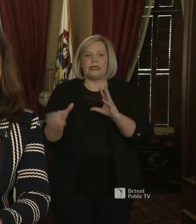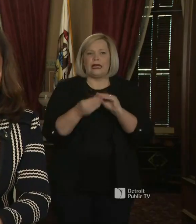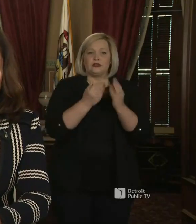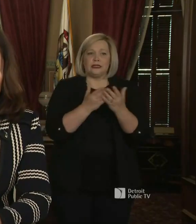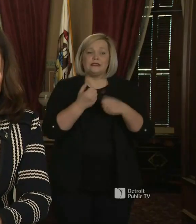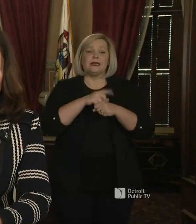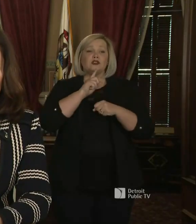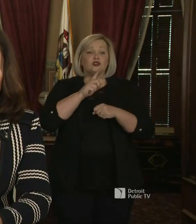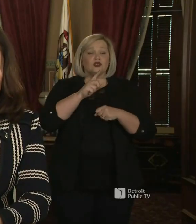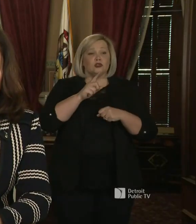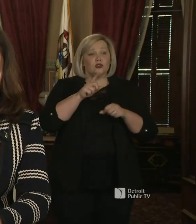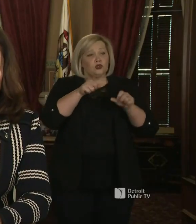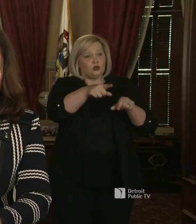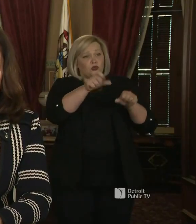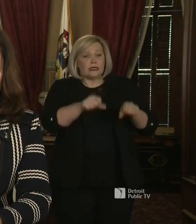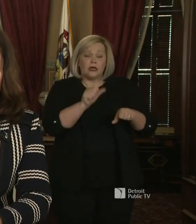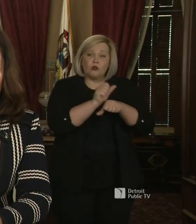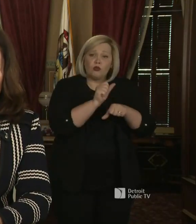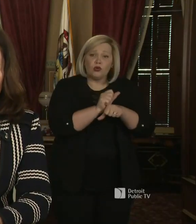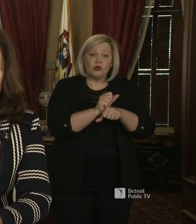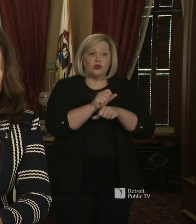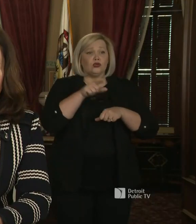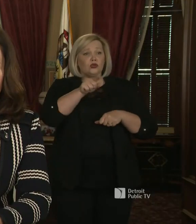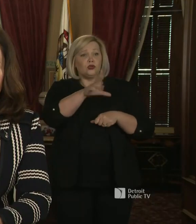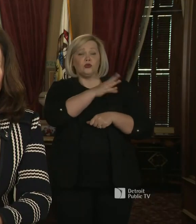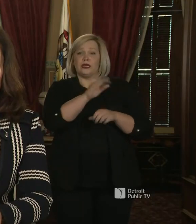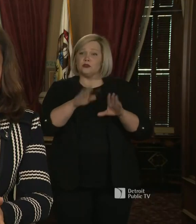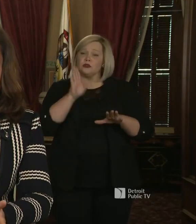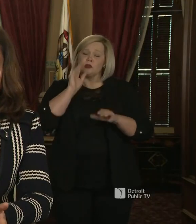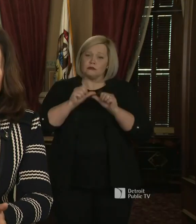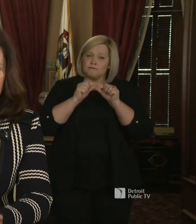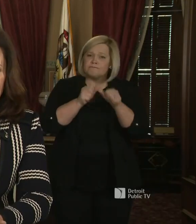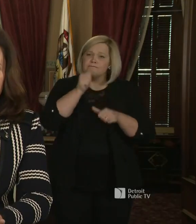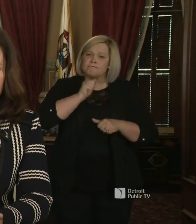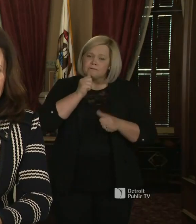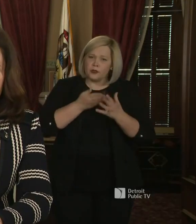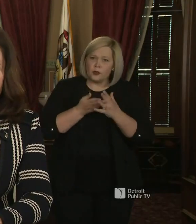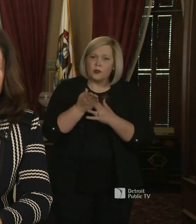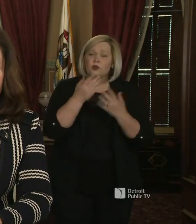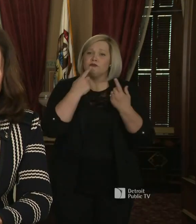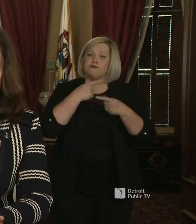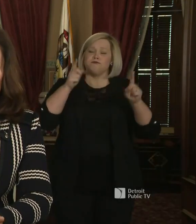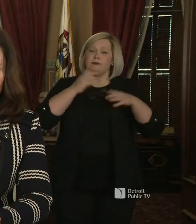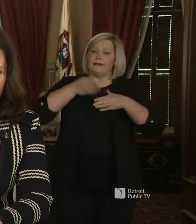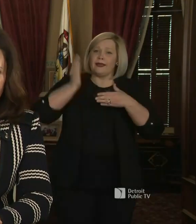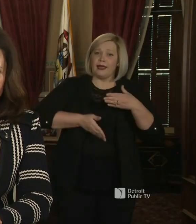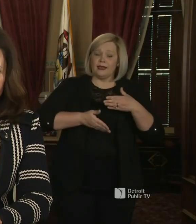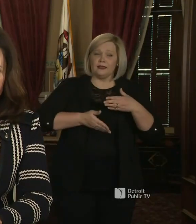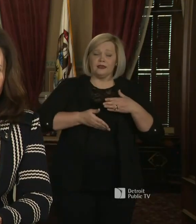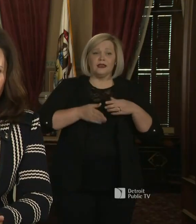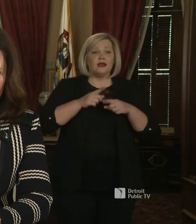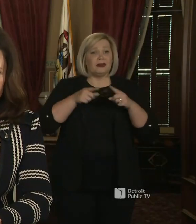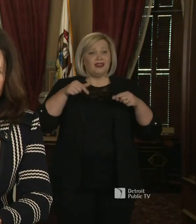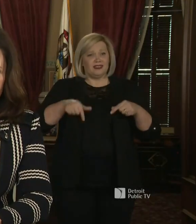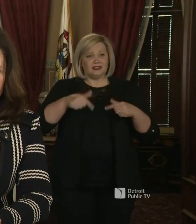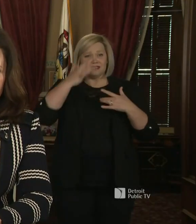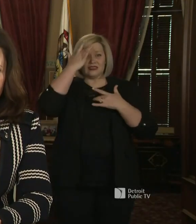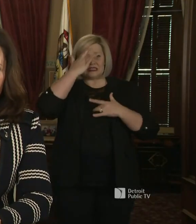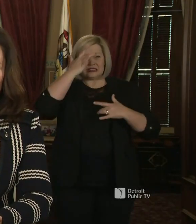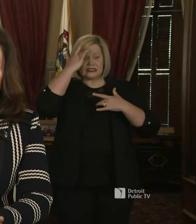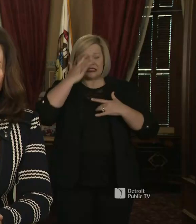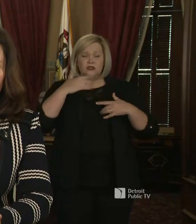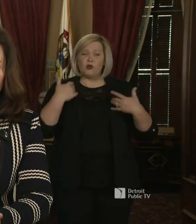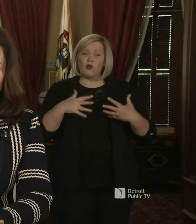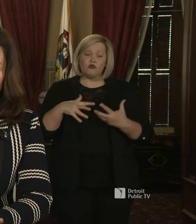you and your children are going to be okay during this. But this disease is ravaging our state.